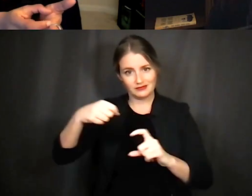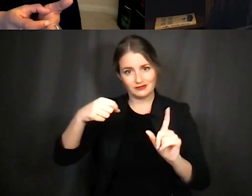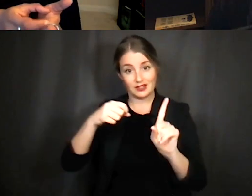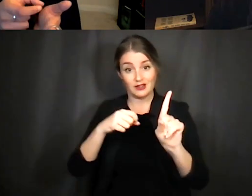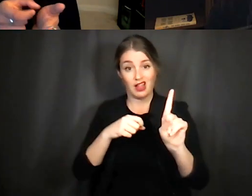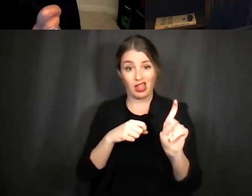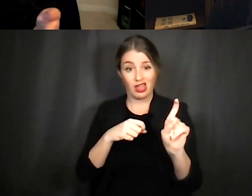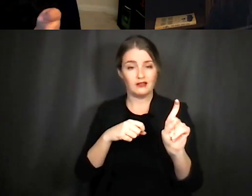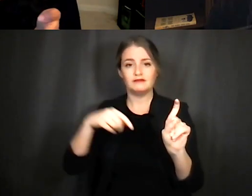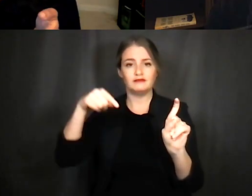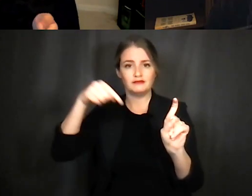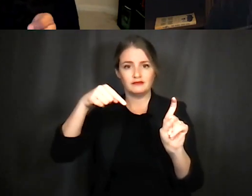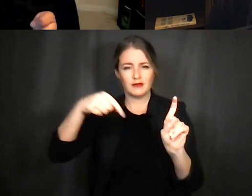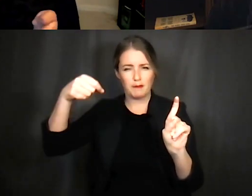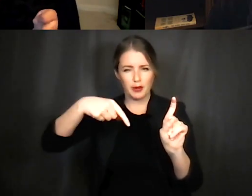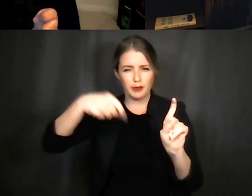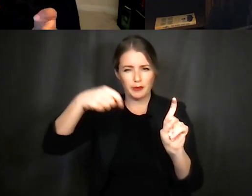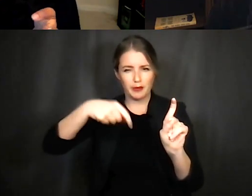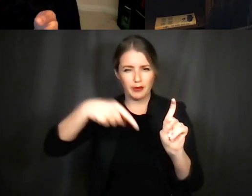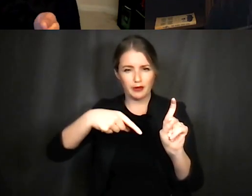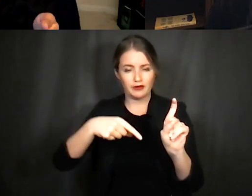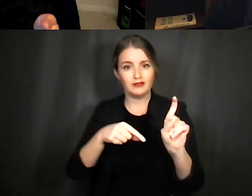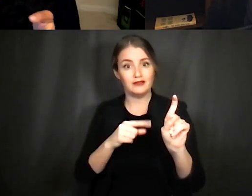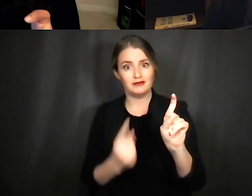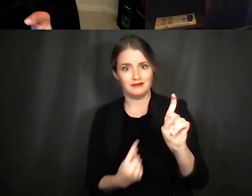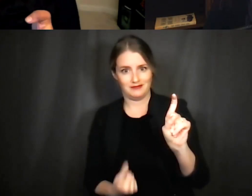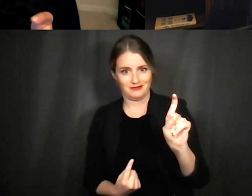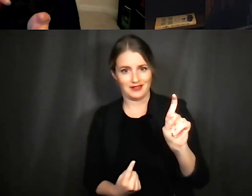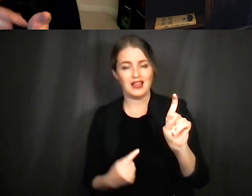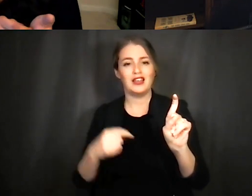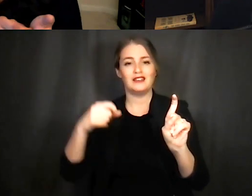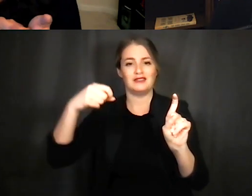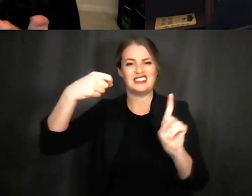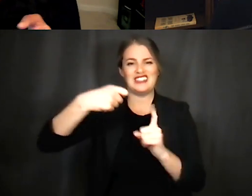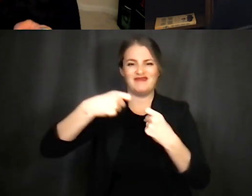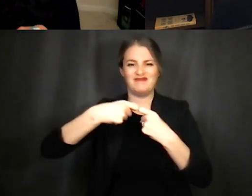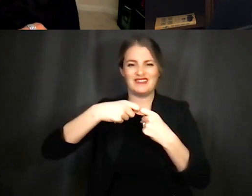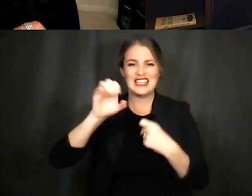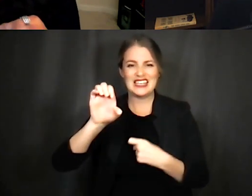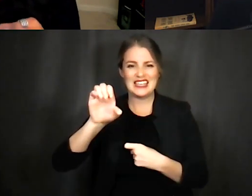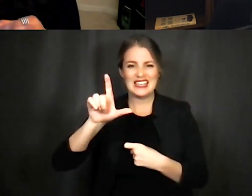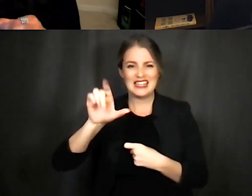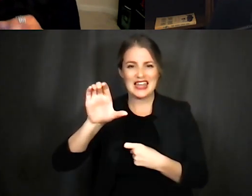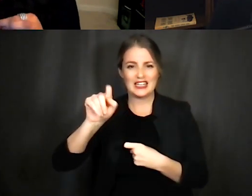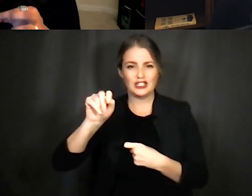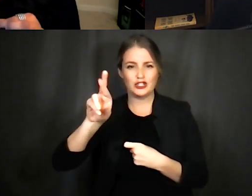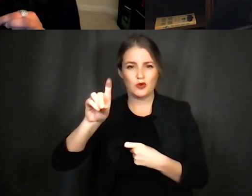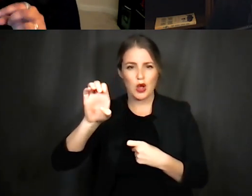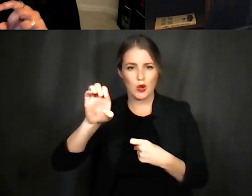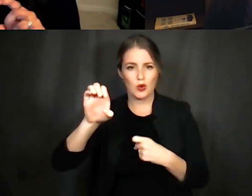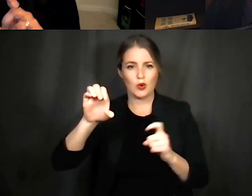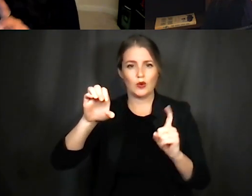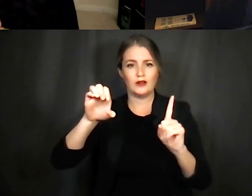telling it electrically oh I've detected something you have the electrode take its place and so the cochlear implant